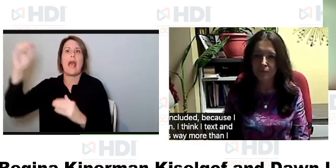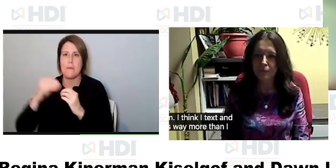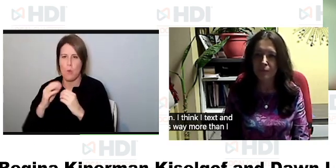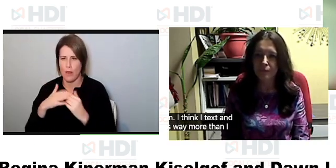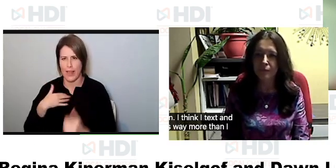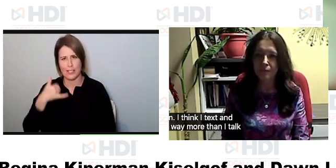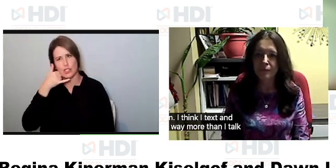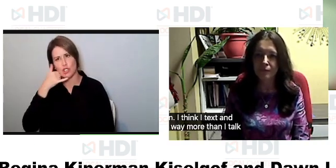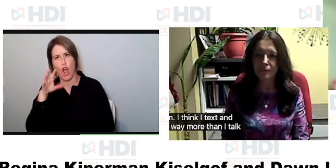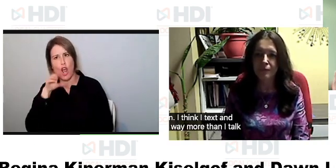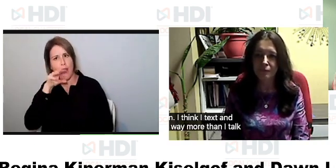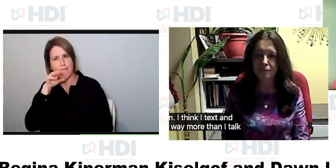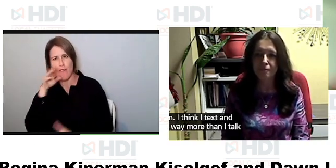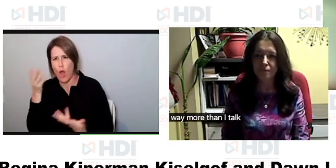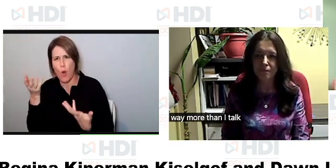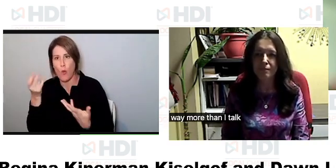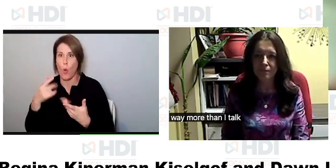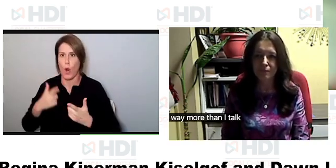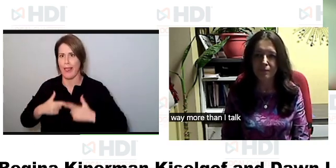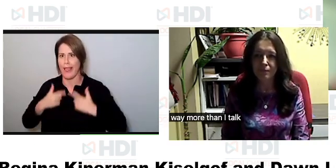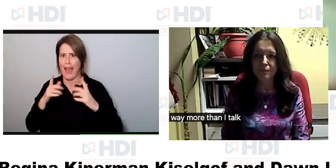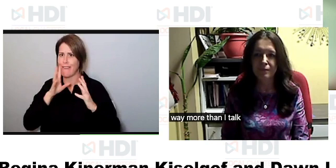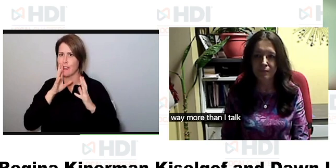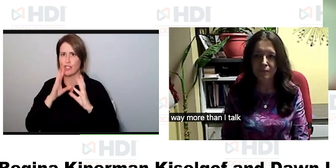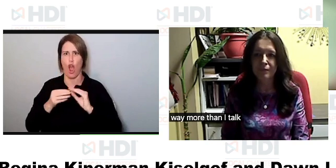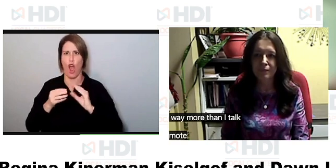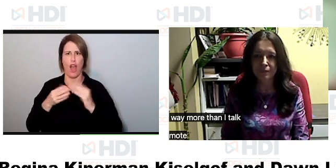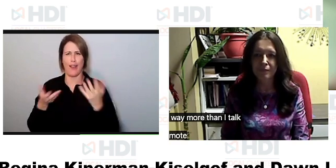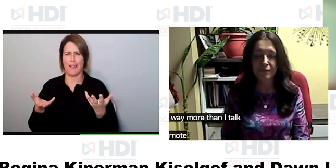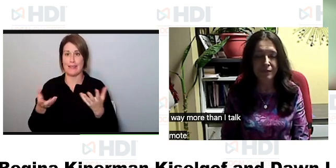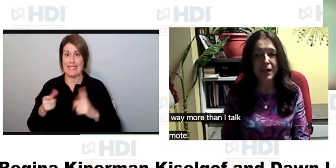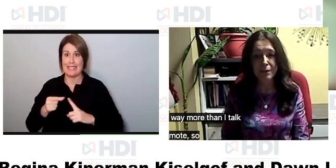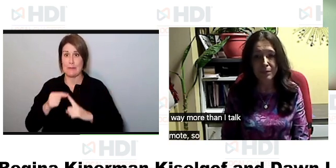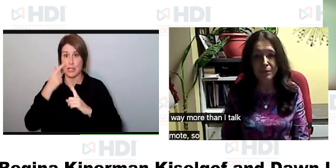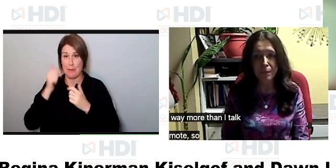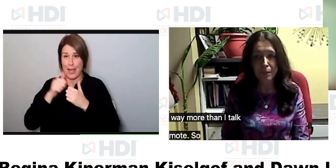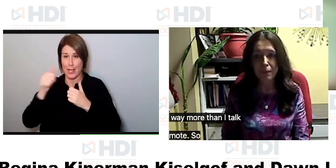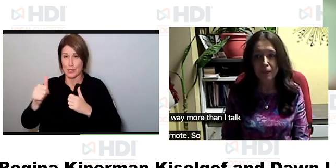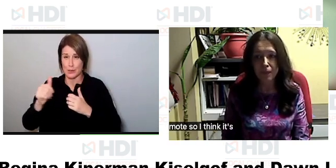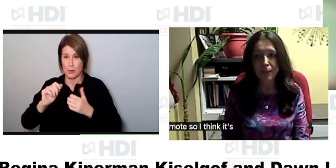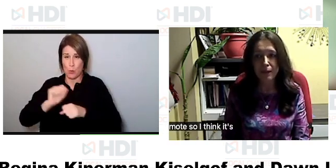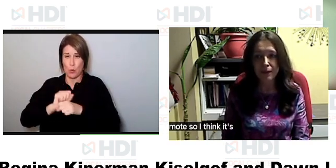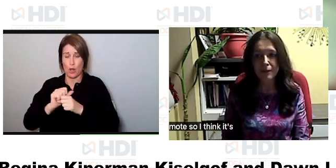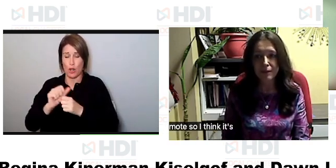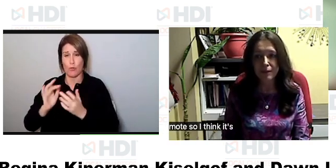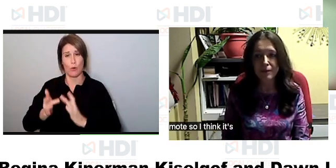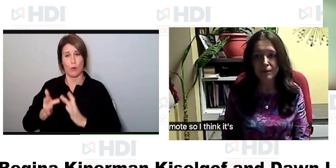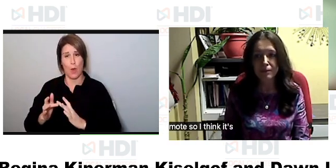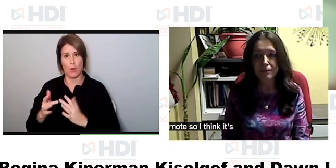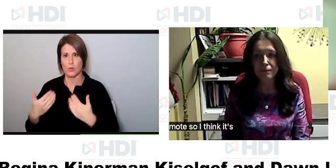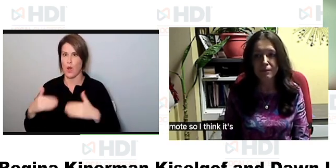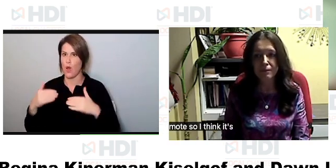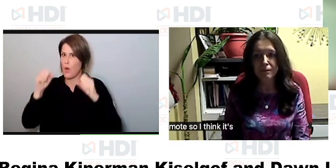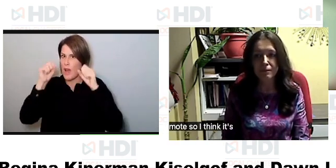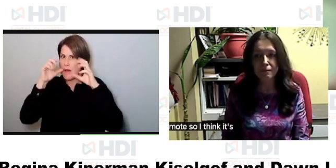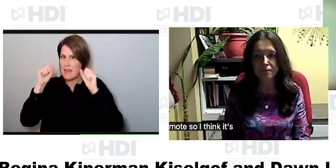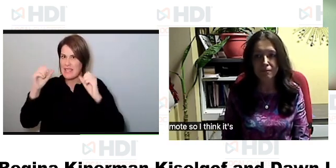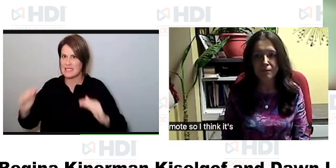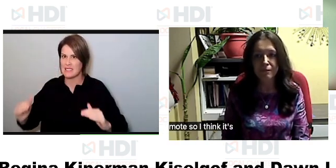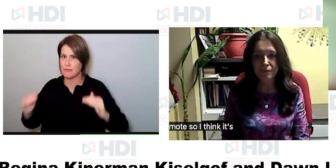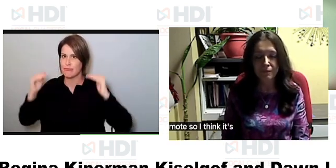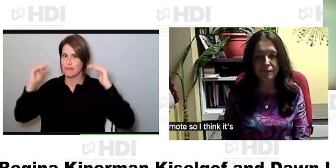phone or uh live talk especially being remote so um i think it's it's an amazing uh advancement um